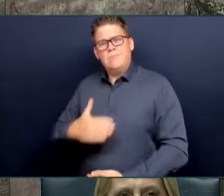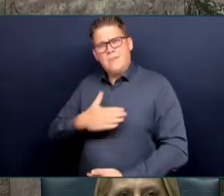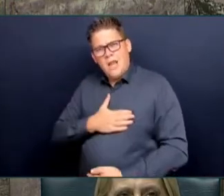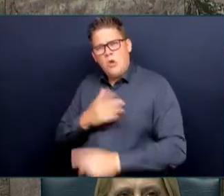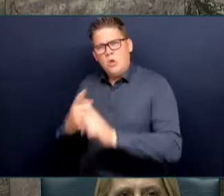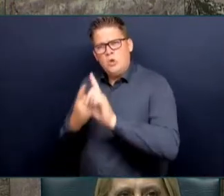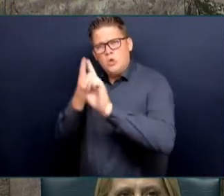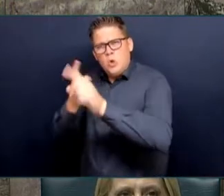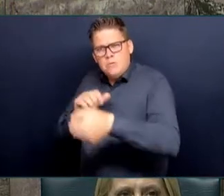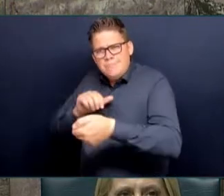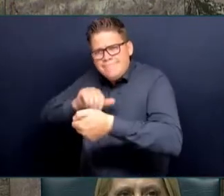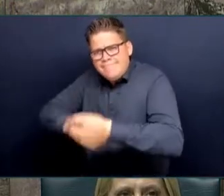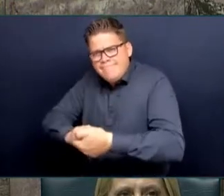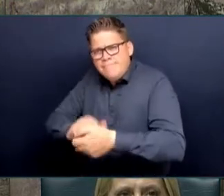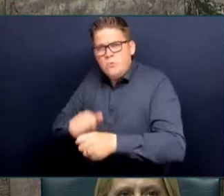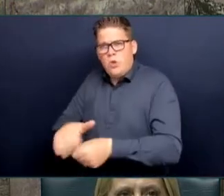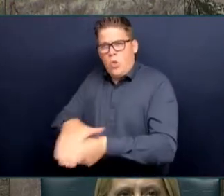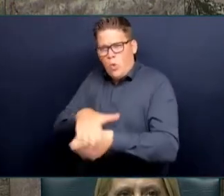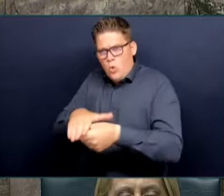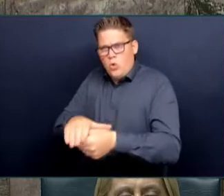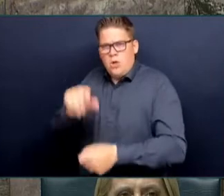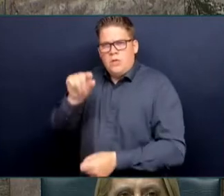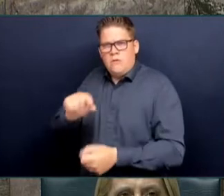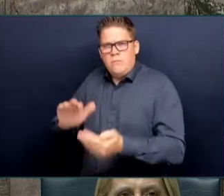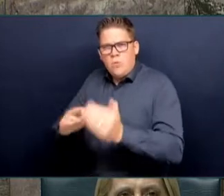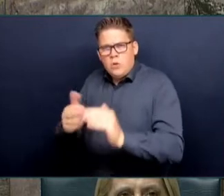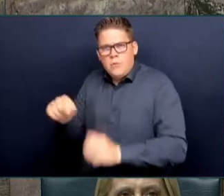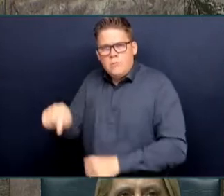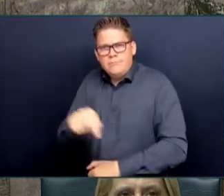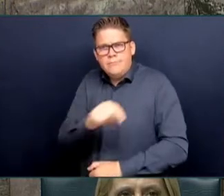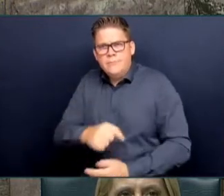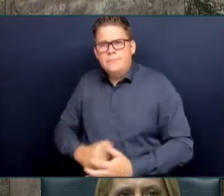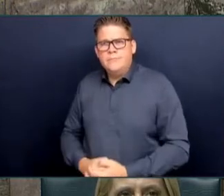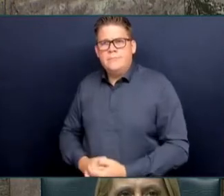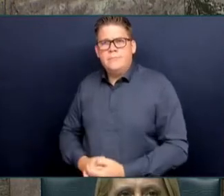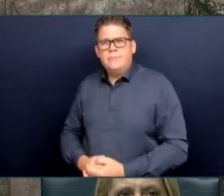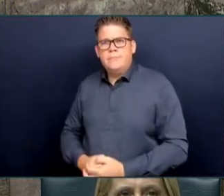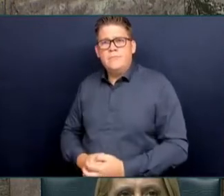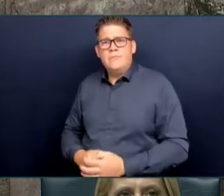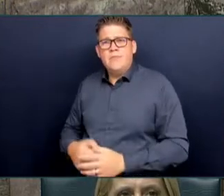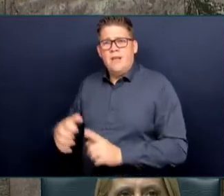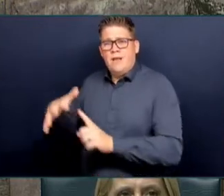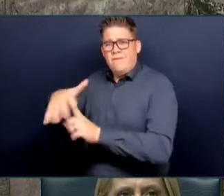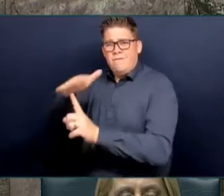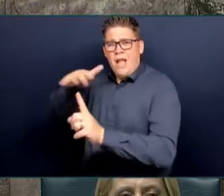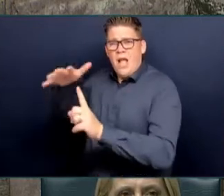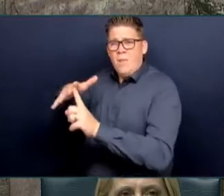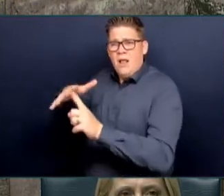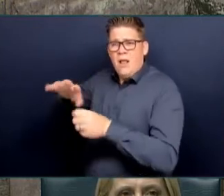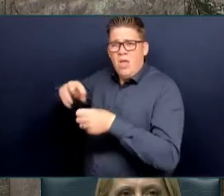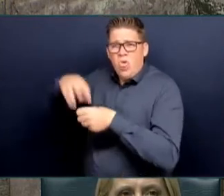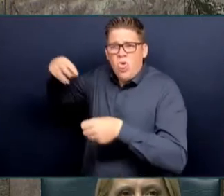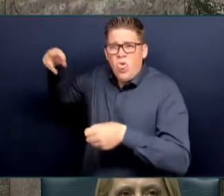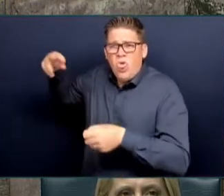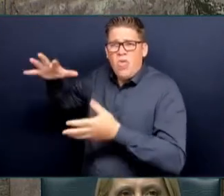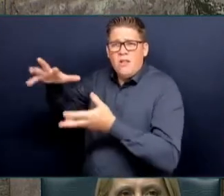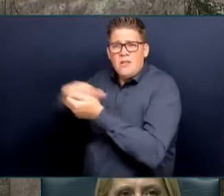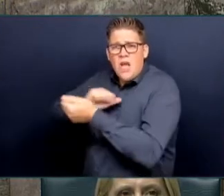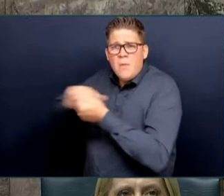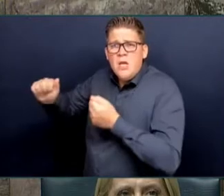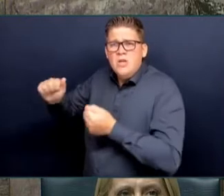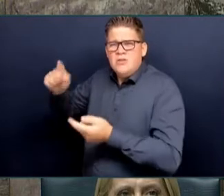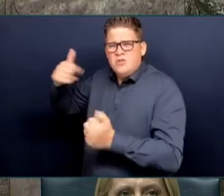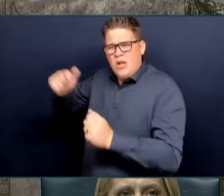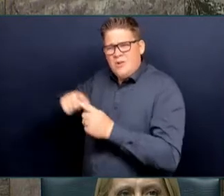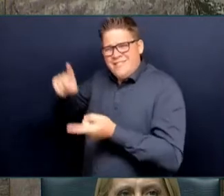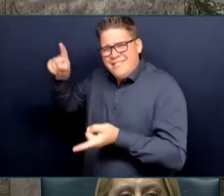that we protect vulnerable people while we do that with the sort of supports that we see through the Climate